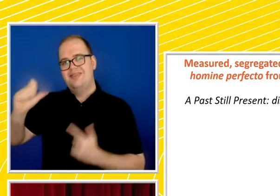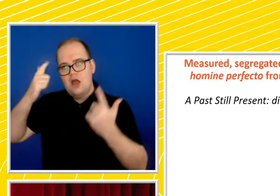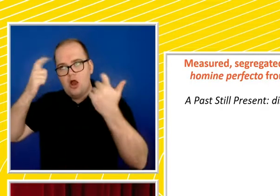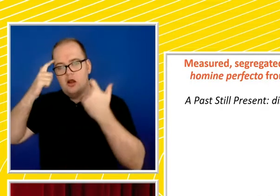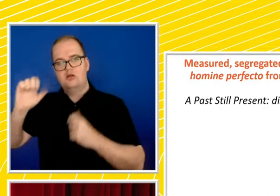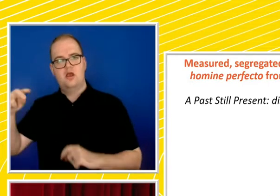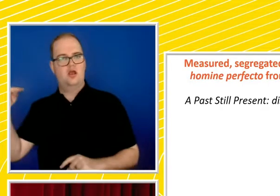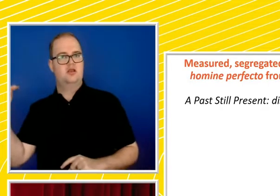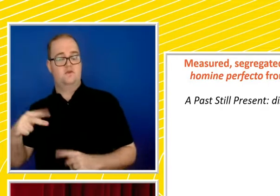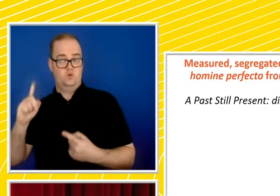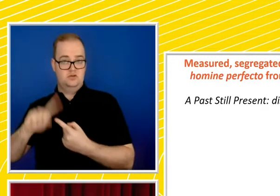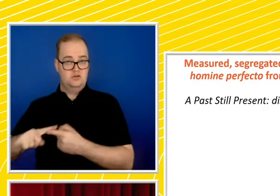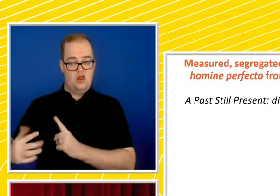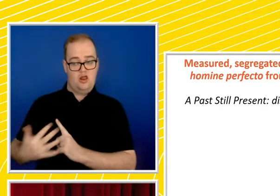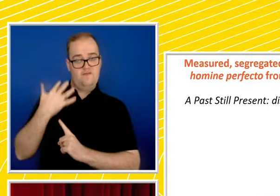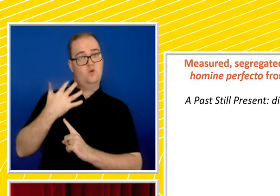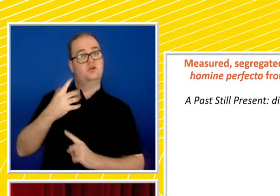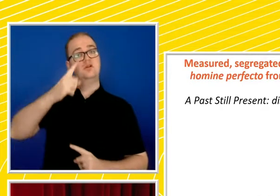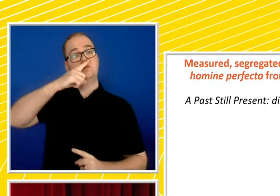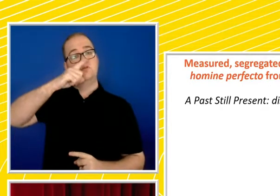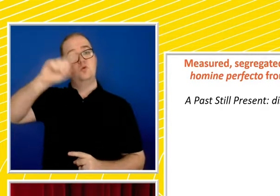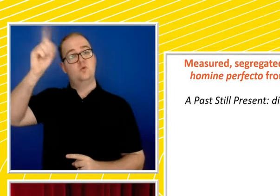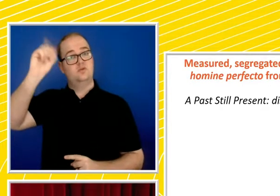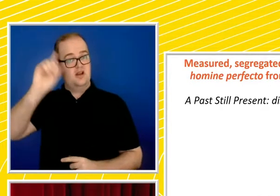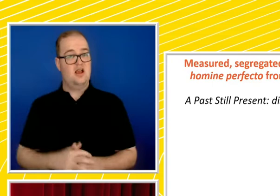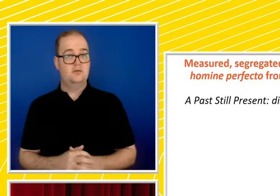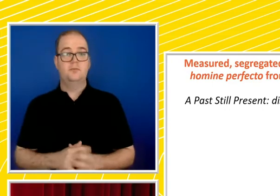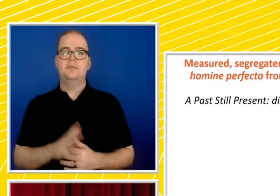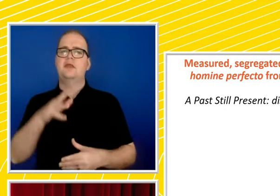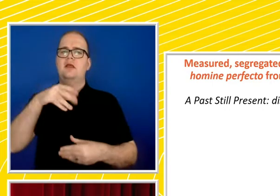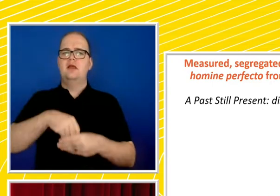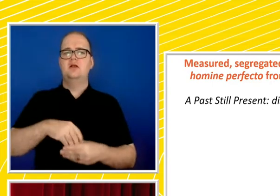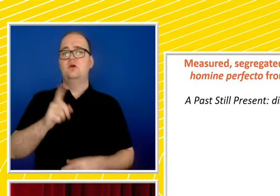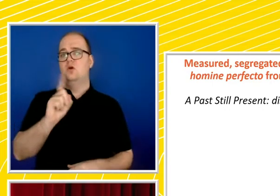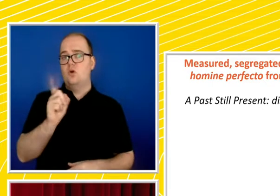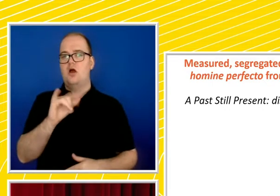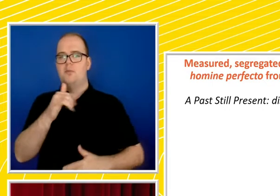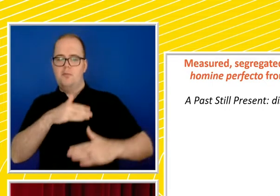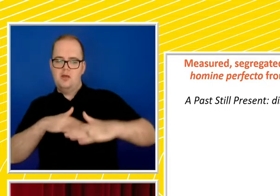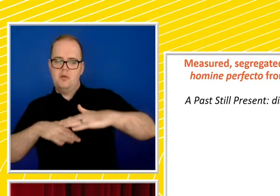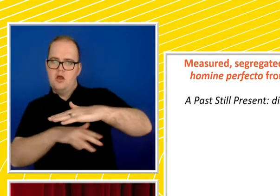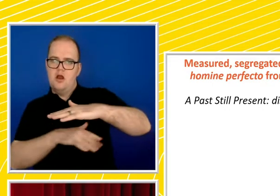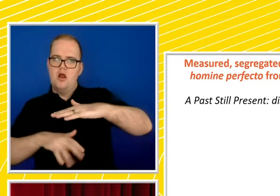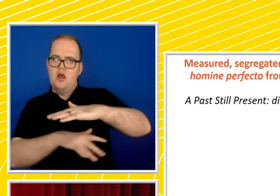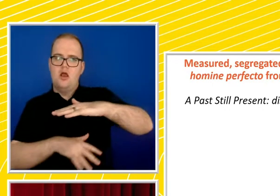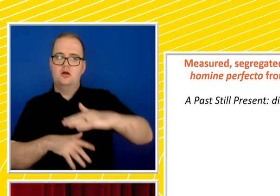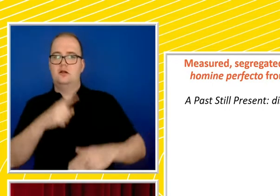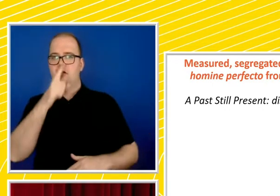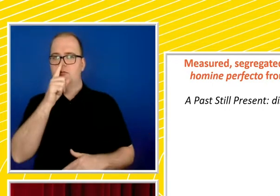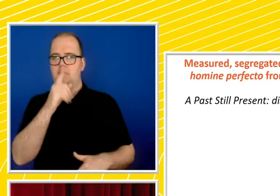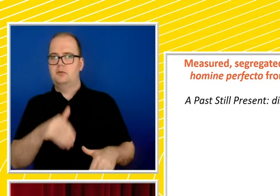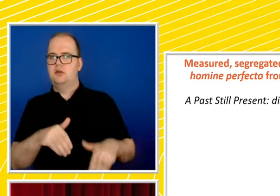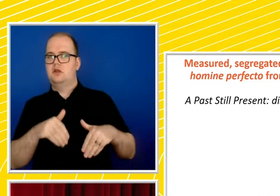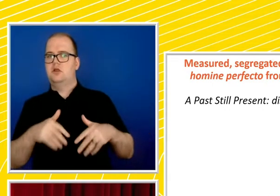with disability, including in the form of a covert and sometimes overt reluctance to recognise their human rights.